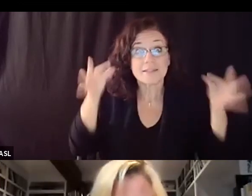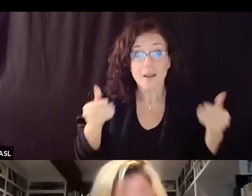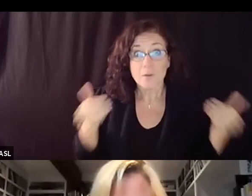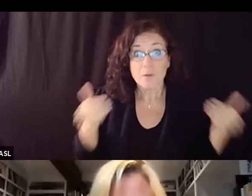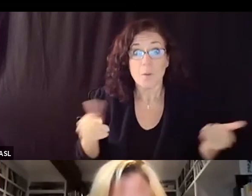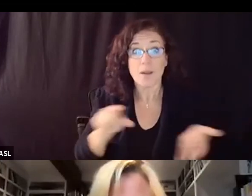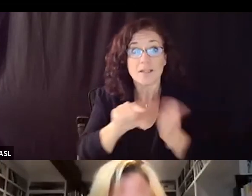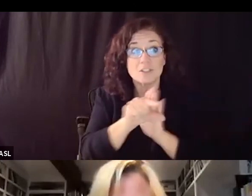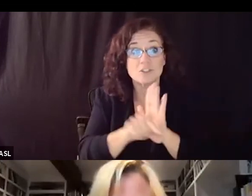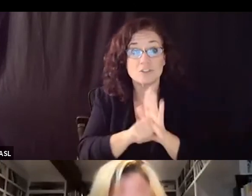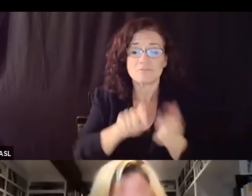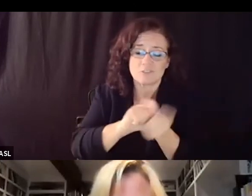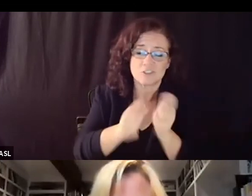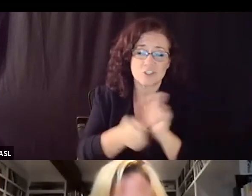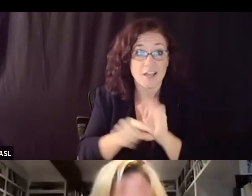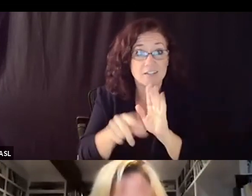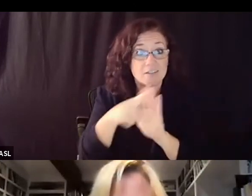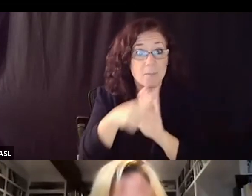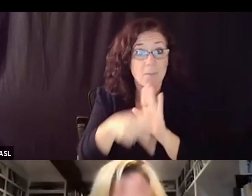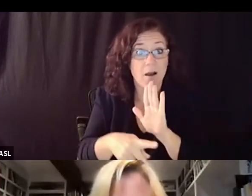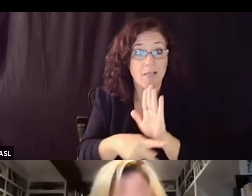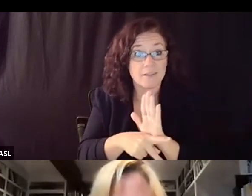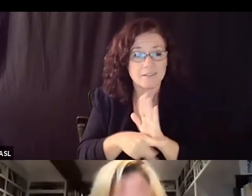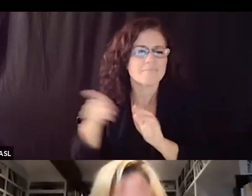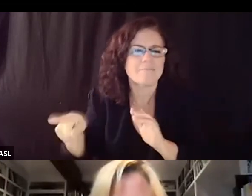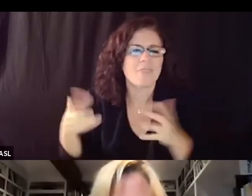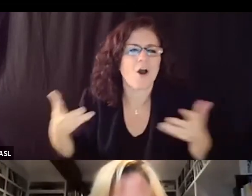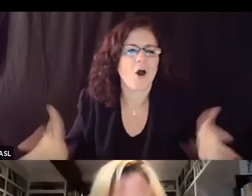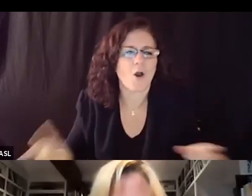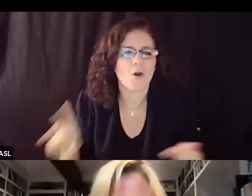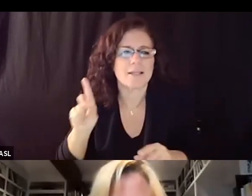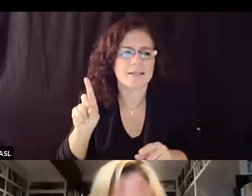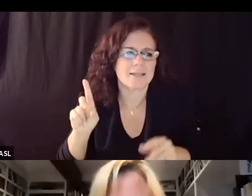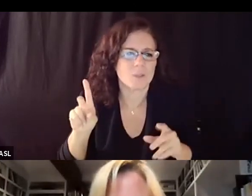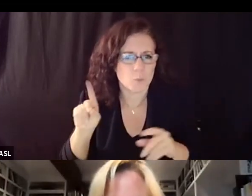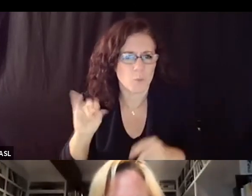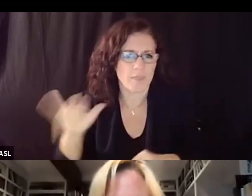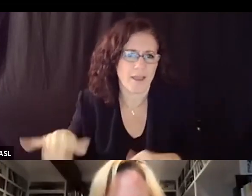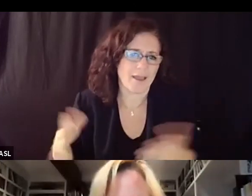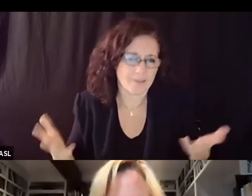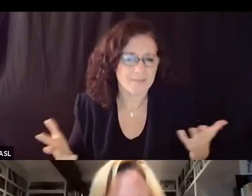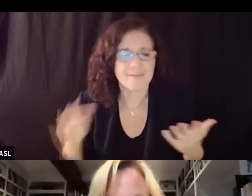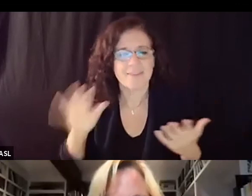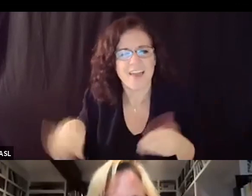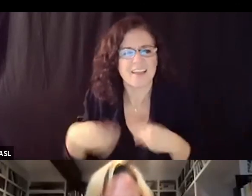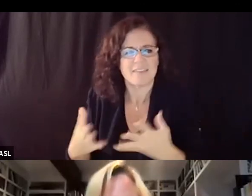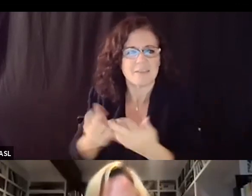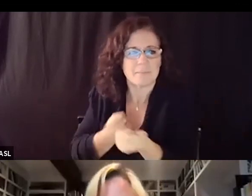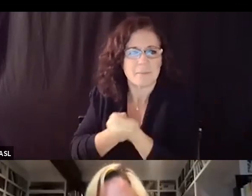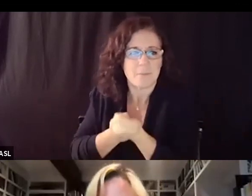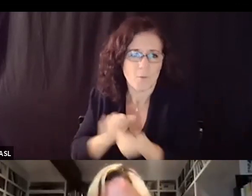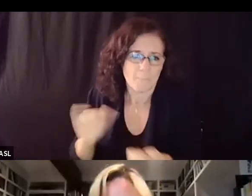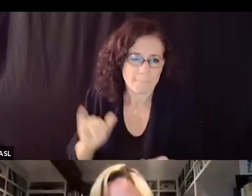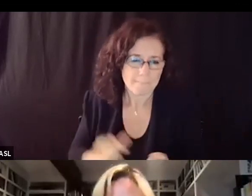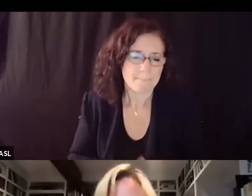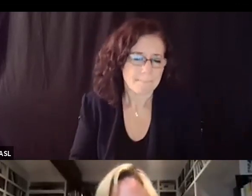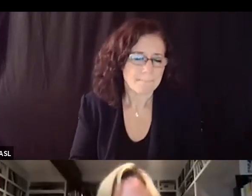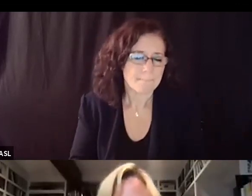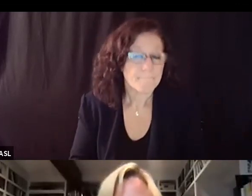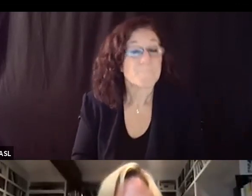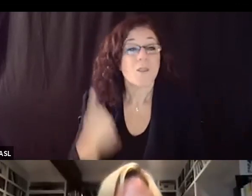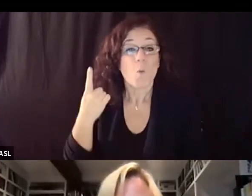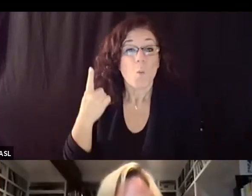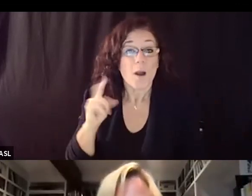strength and um and provide a way forward so i i have one question um